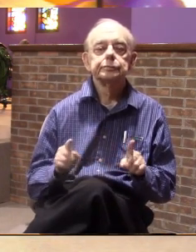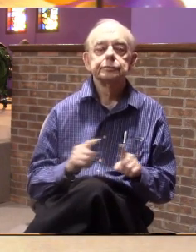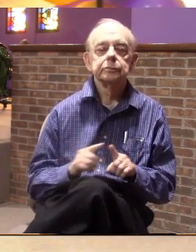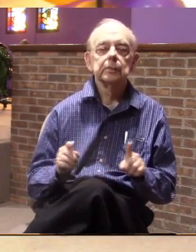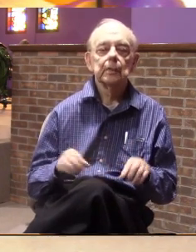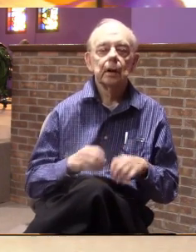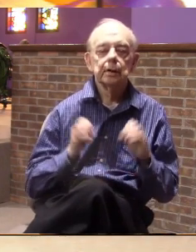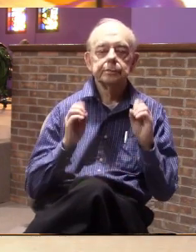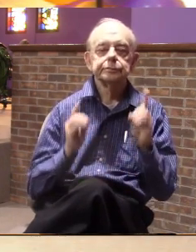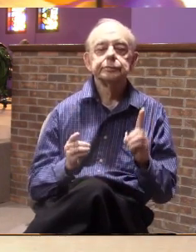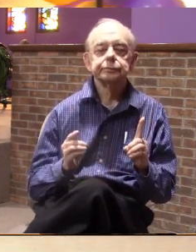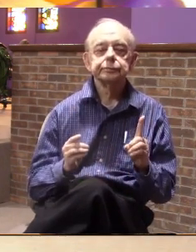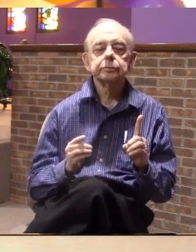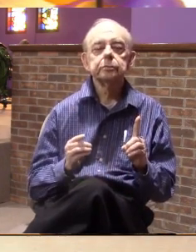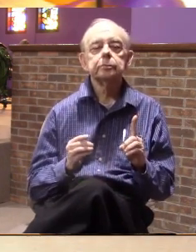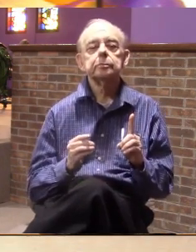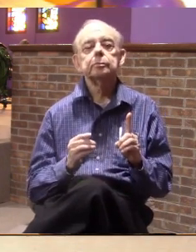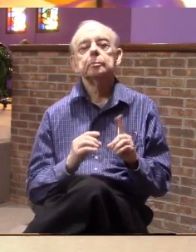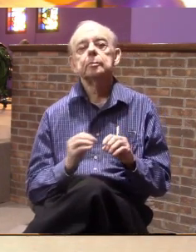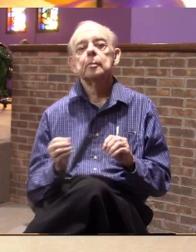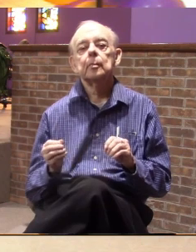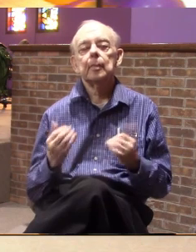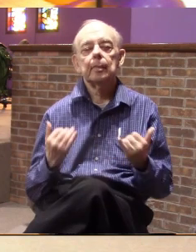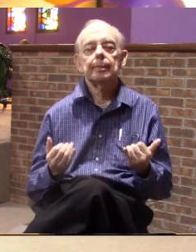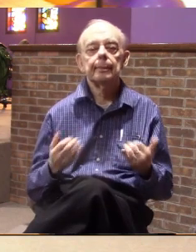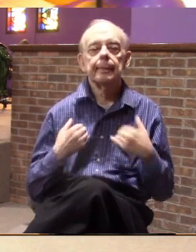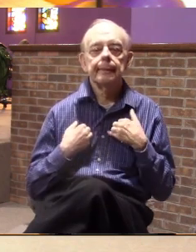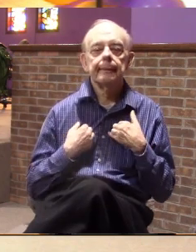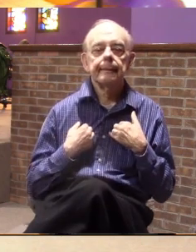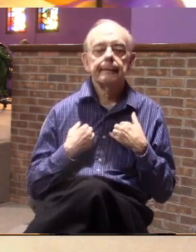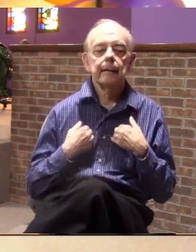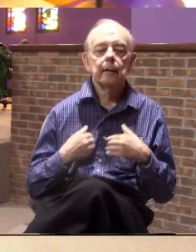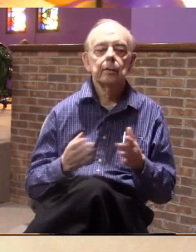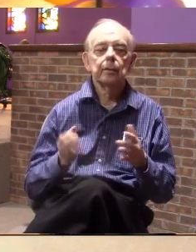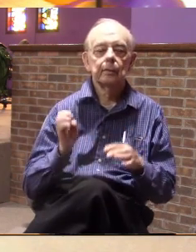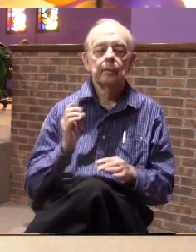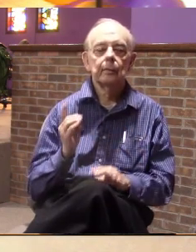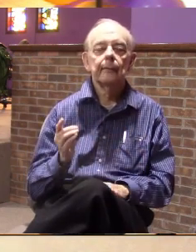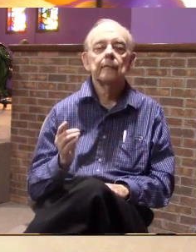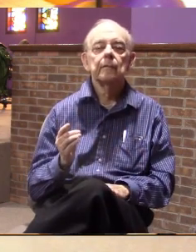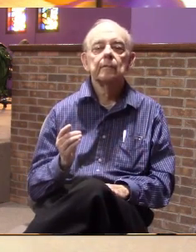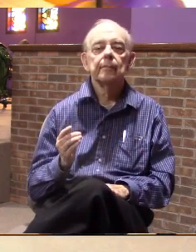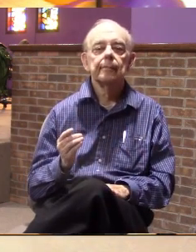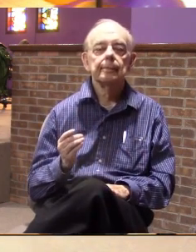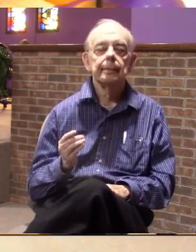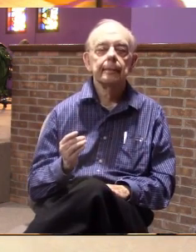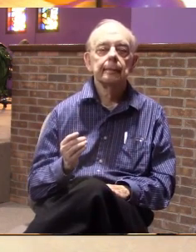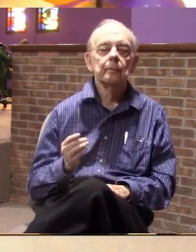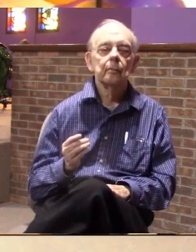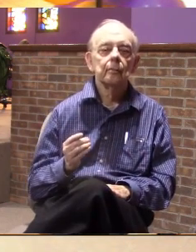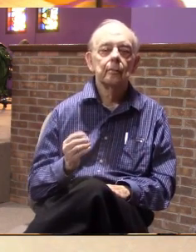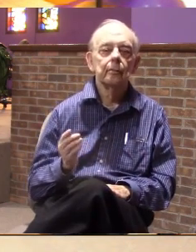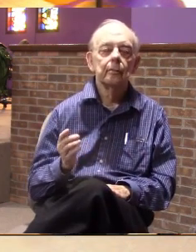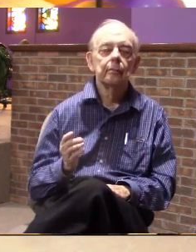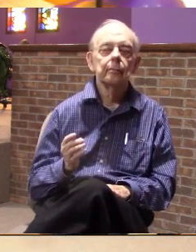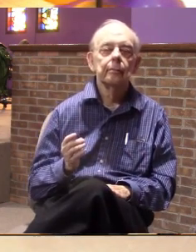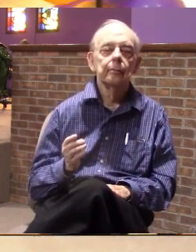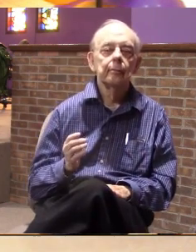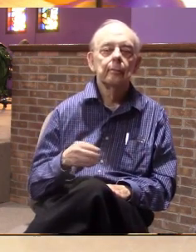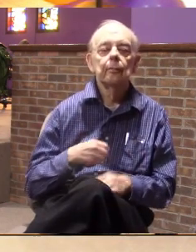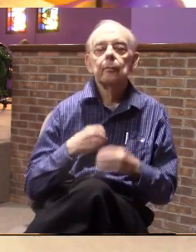also education. Today we have allowed education to be